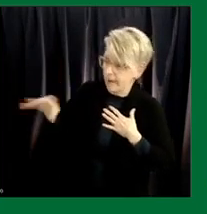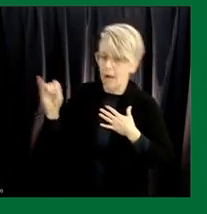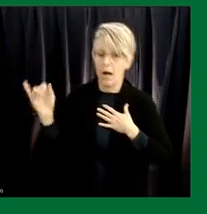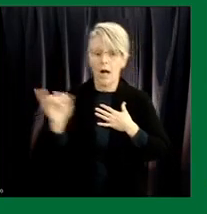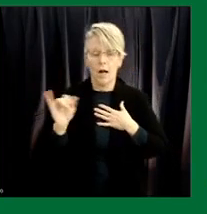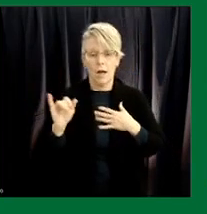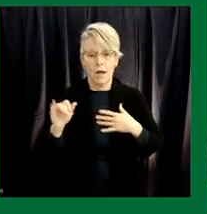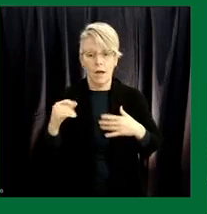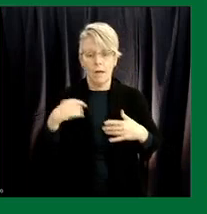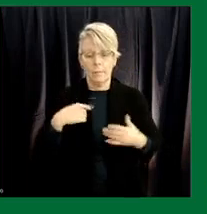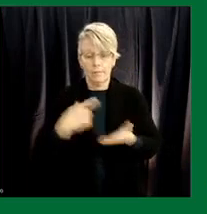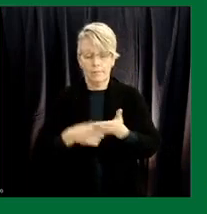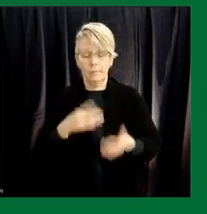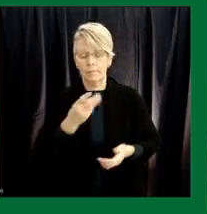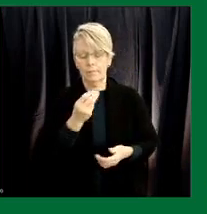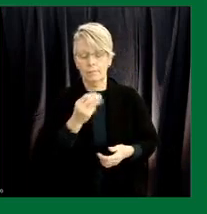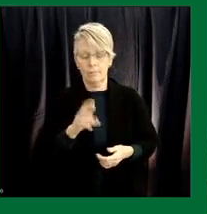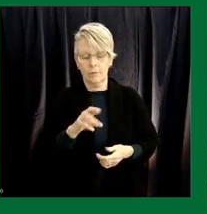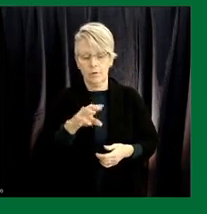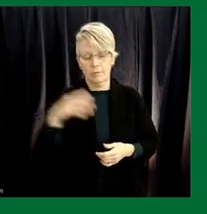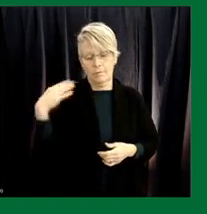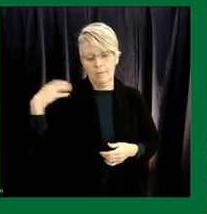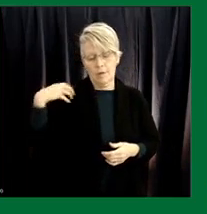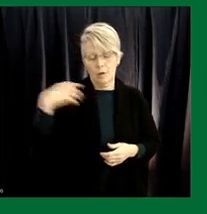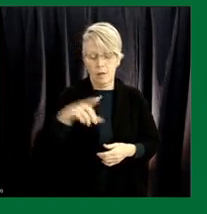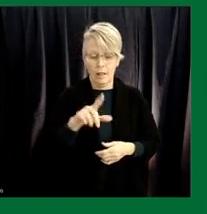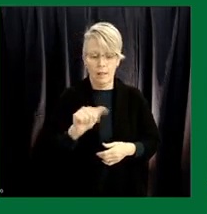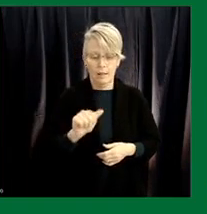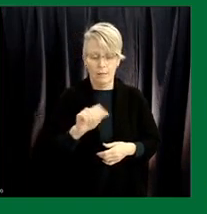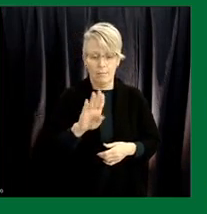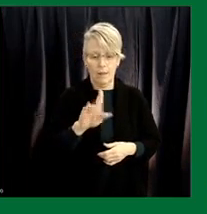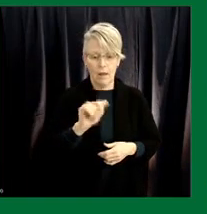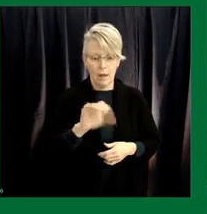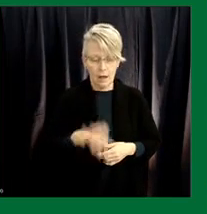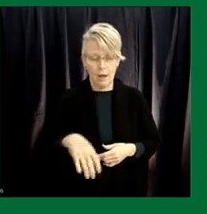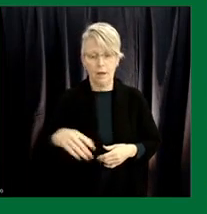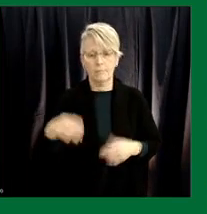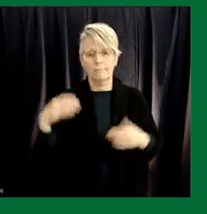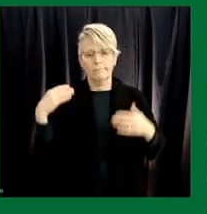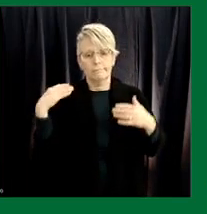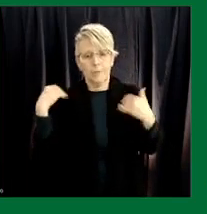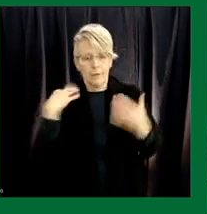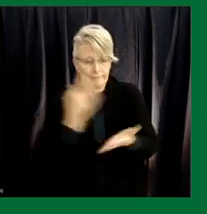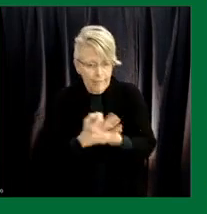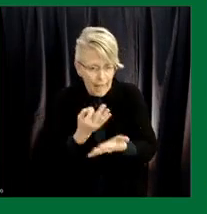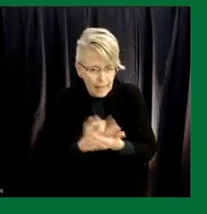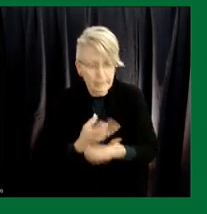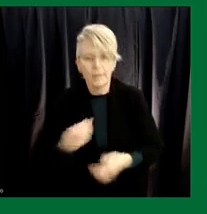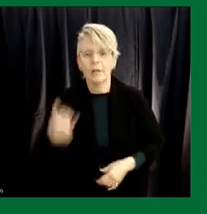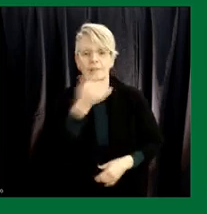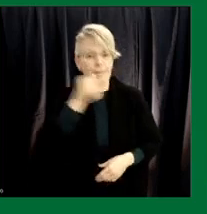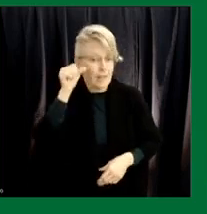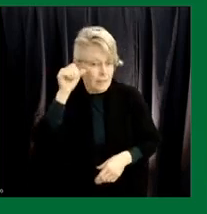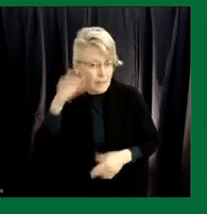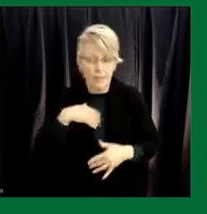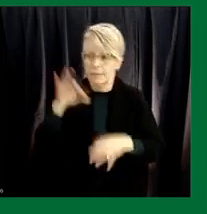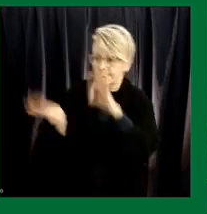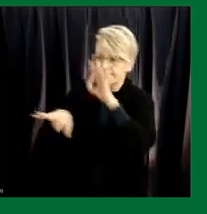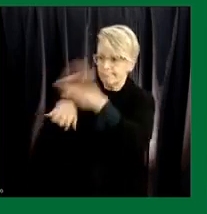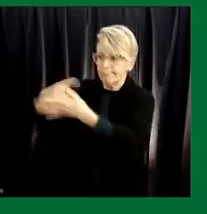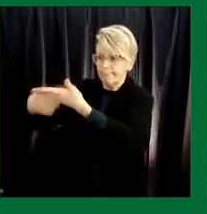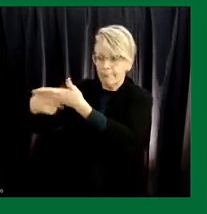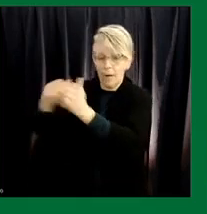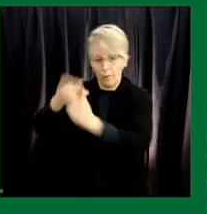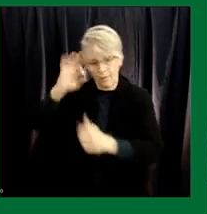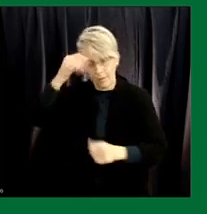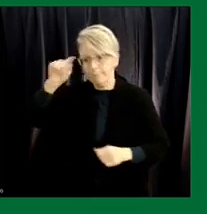minister leblanc minister freeland the deputy prime minister minister of finance uh up to uh and including last night and they're a very positive response um